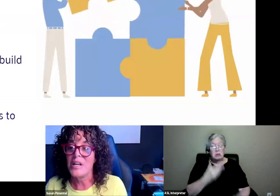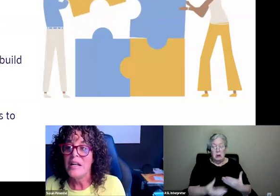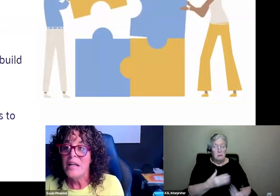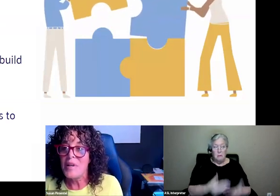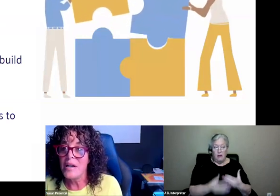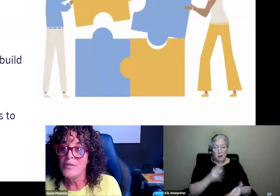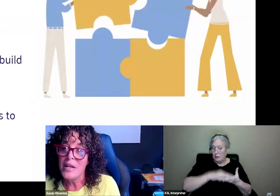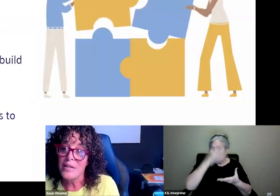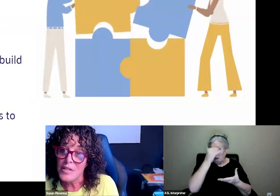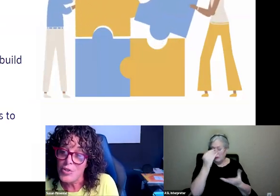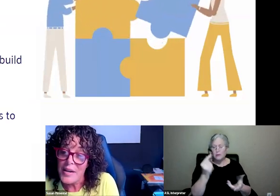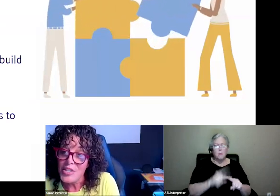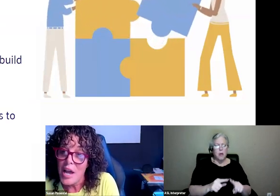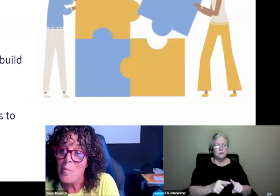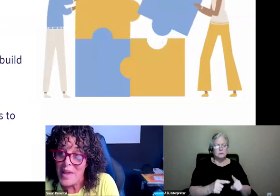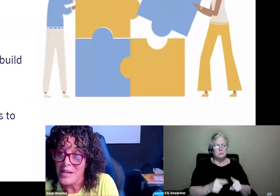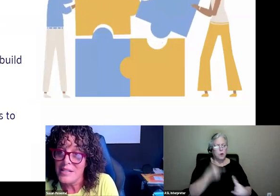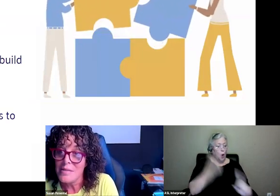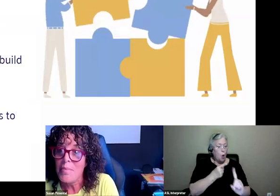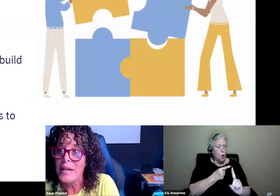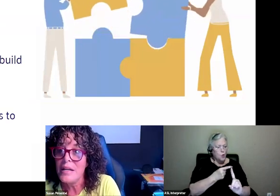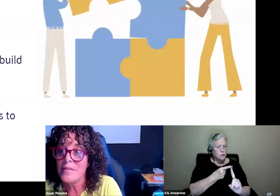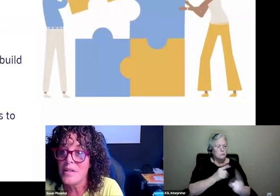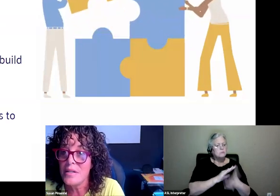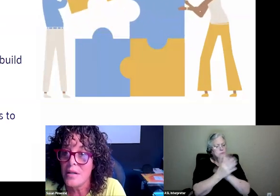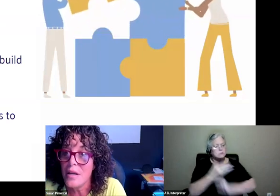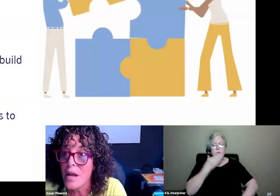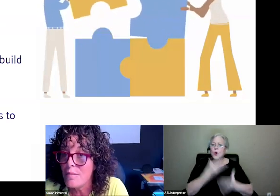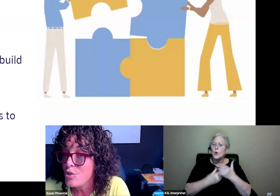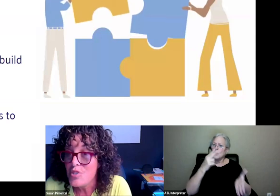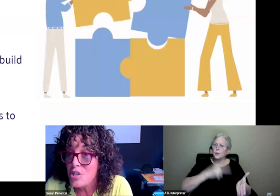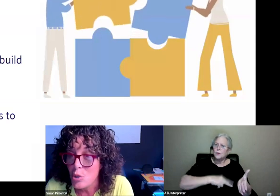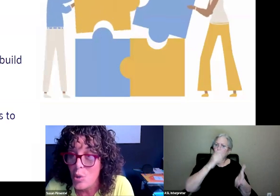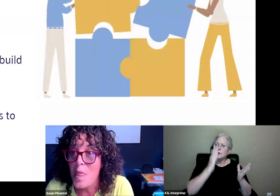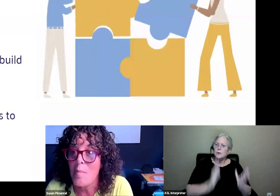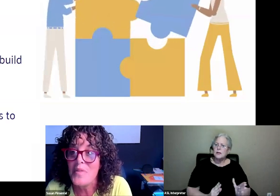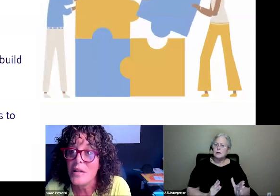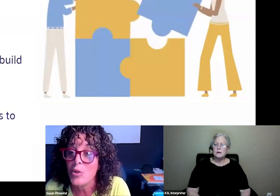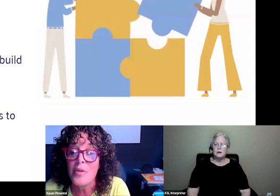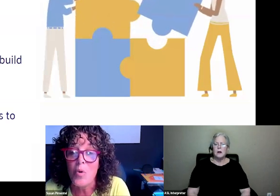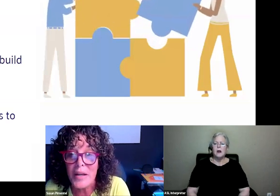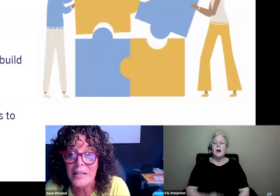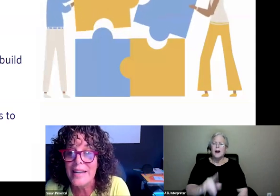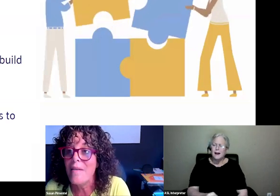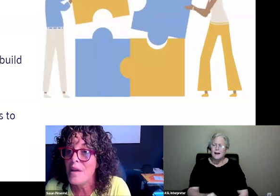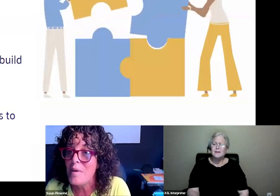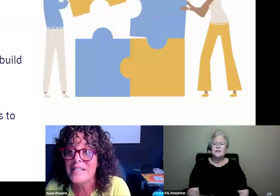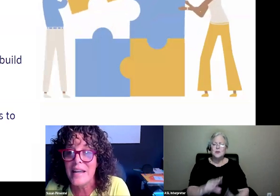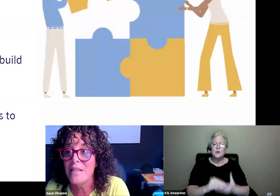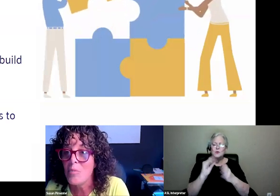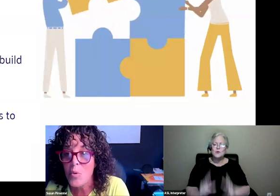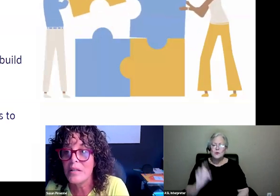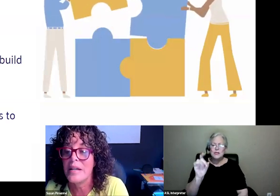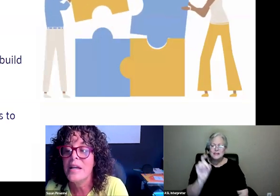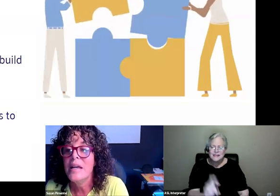readers. And strategies have a base, and students need to learn them. But they can learn them quickly and then